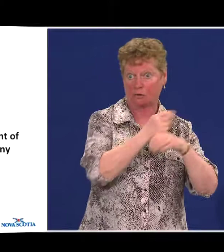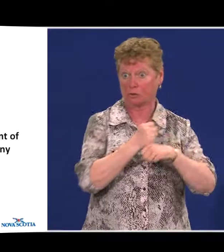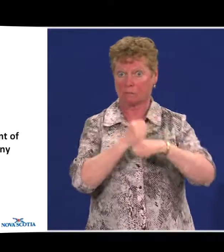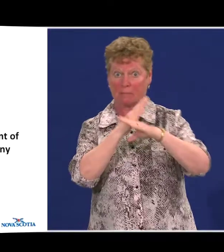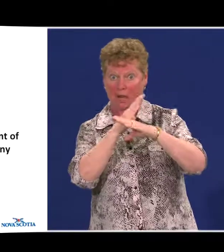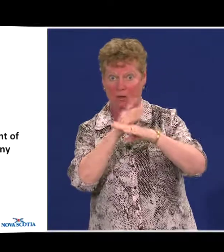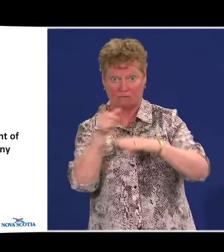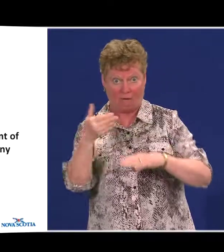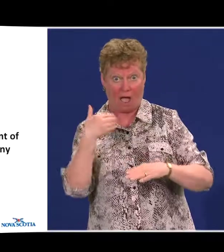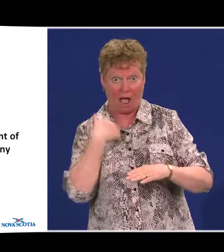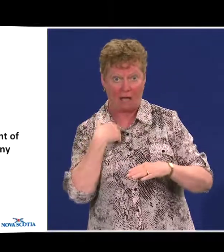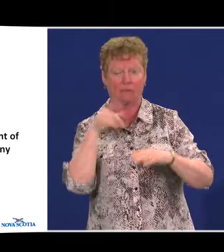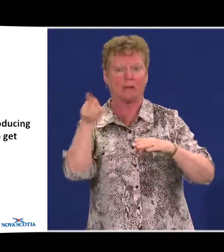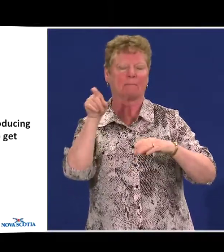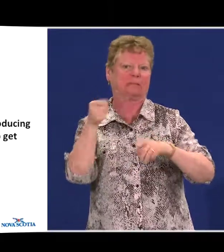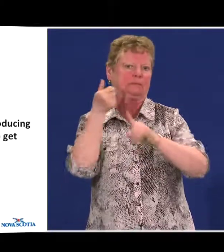up.